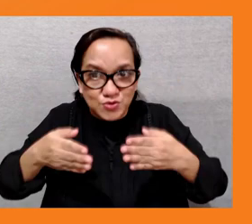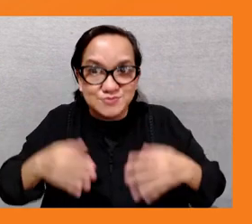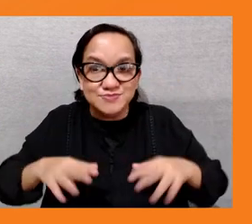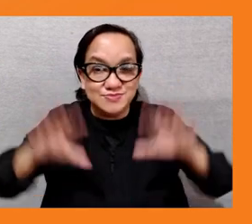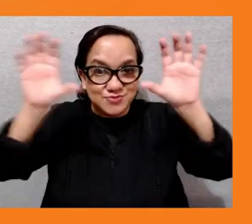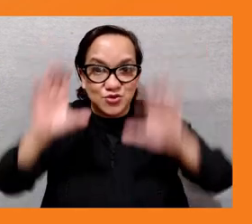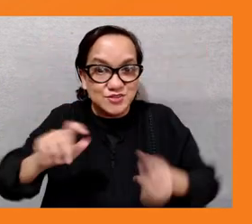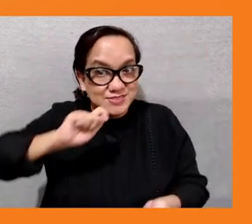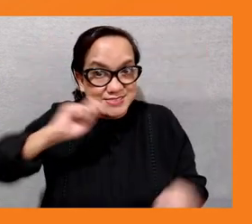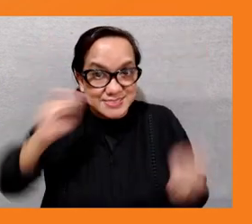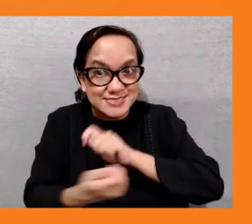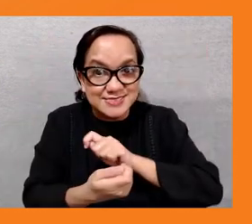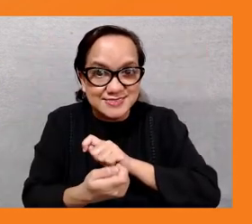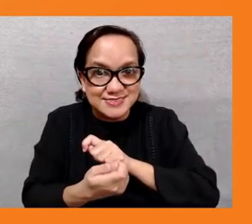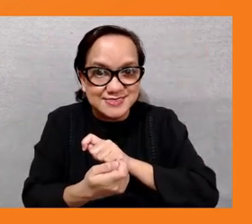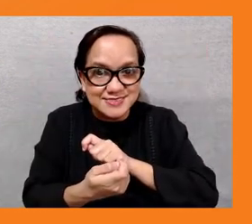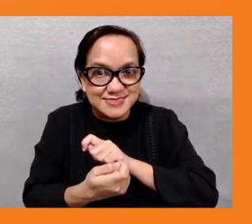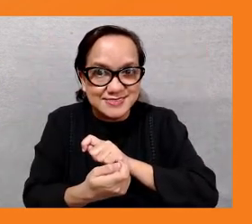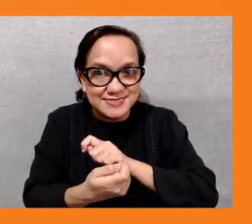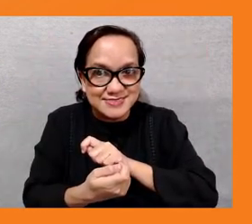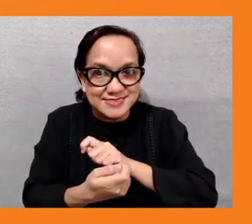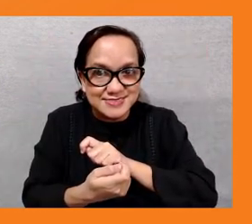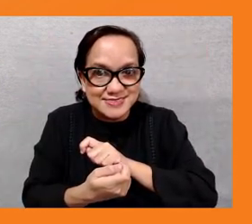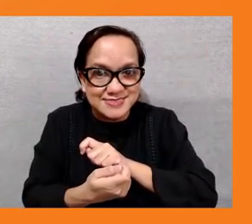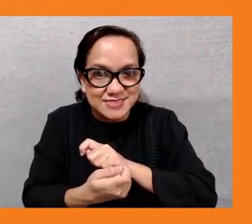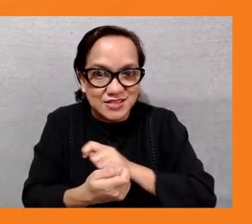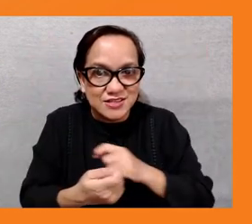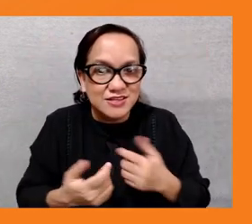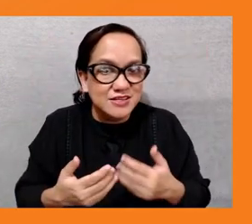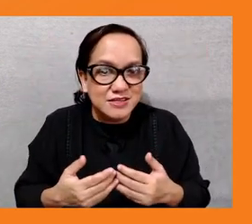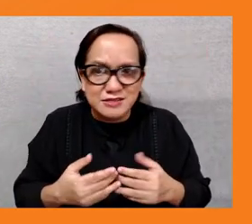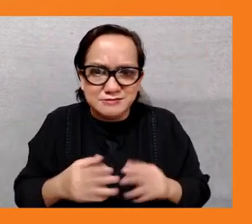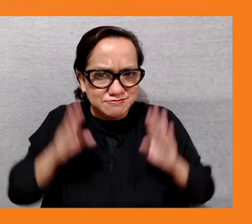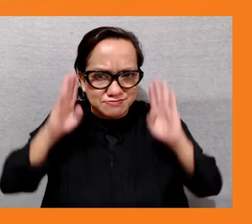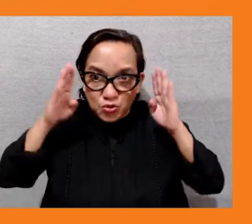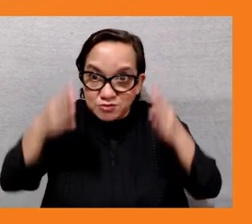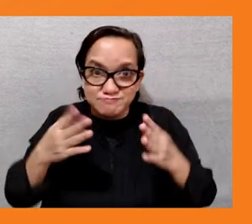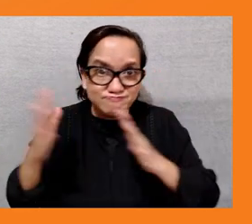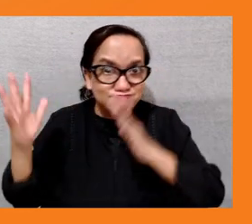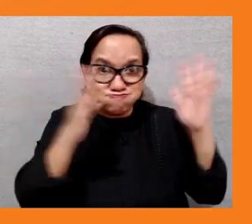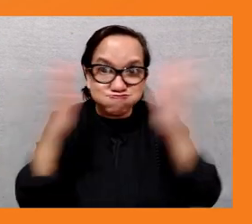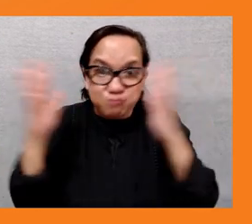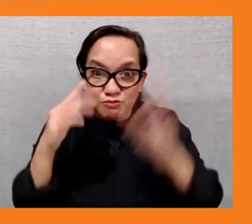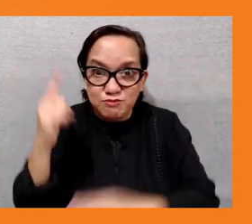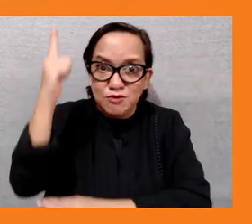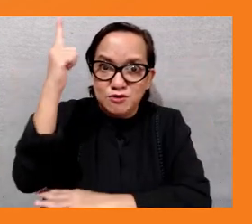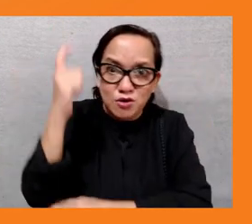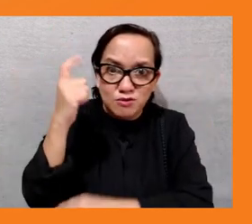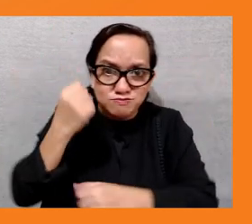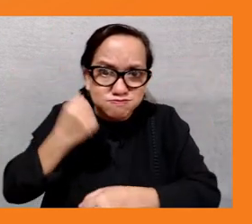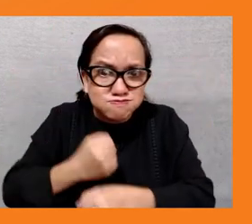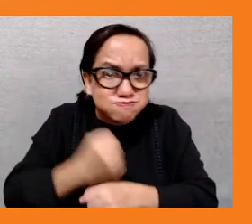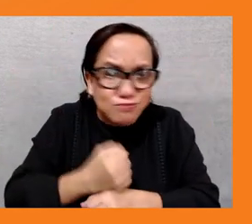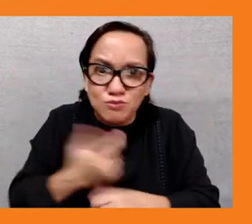resilience and disaster preparedness so on this part we focus uh working with schools and village councils to engage in